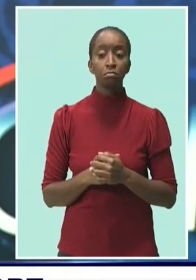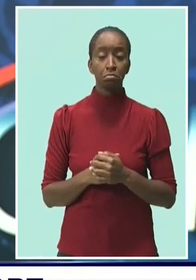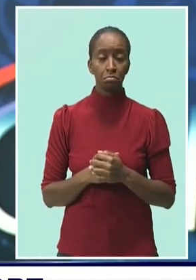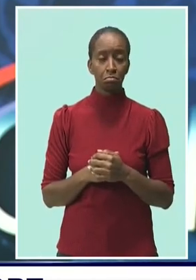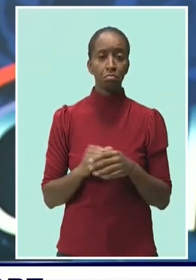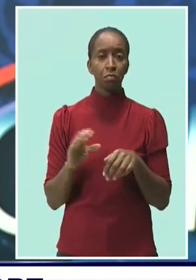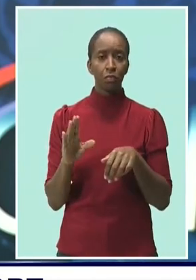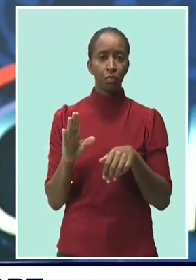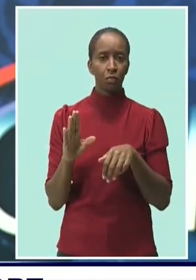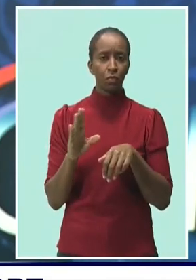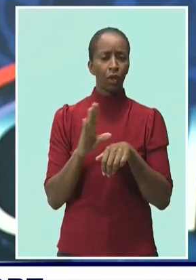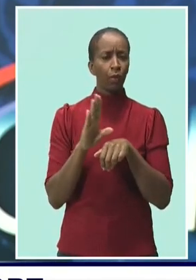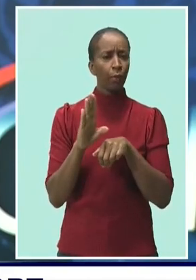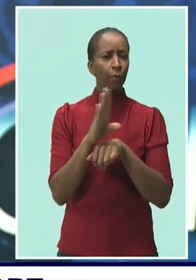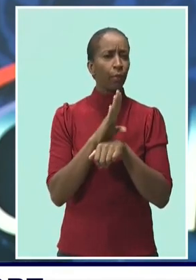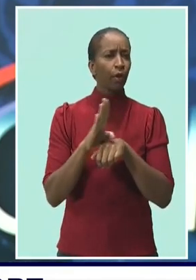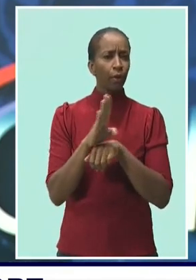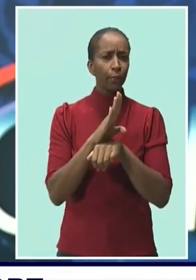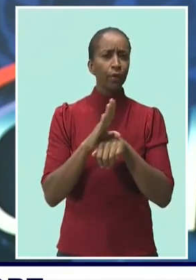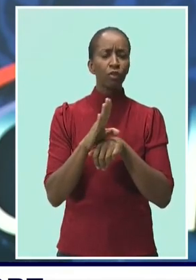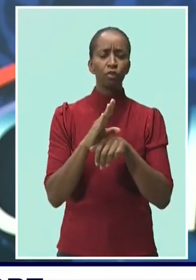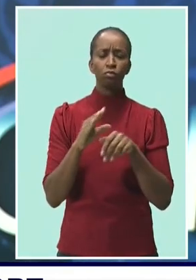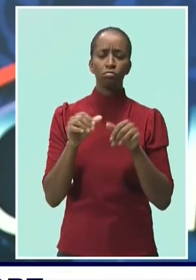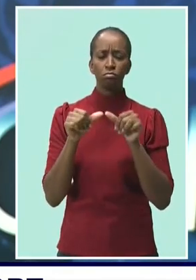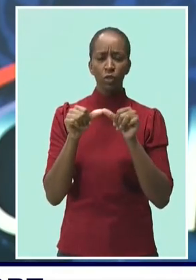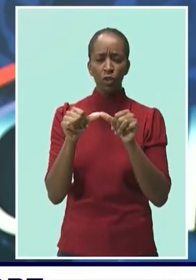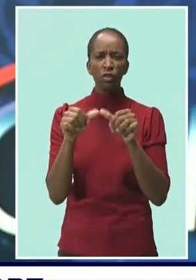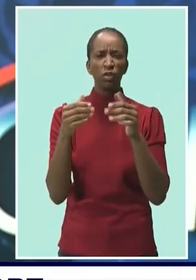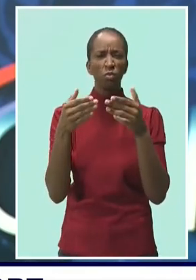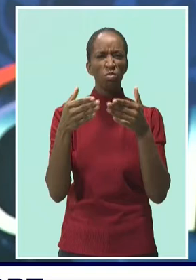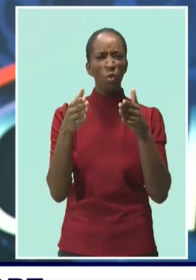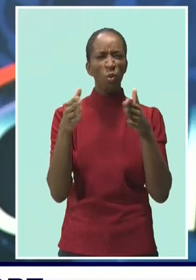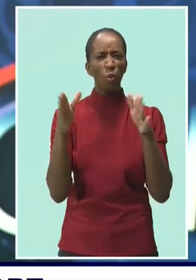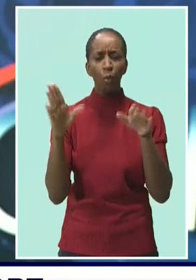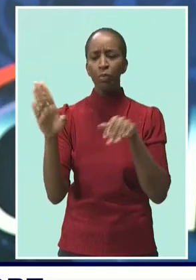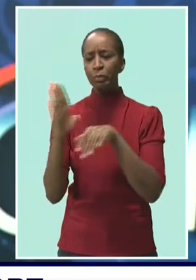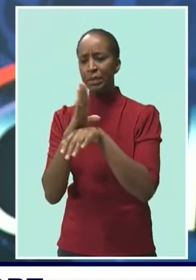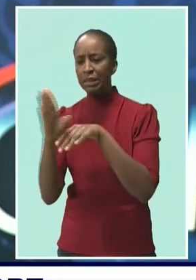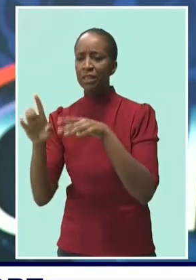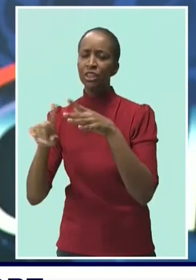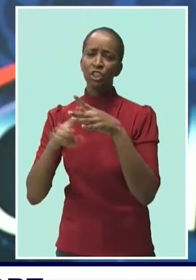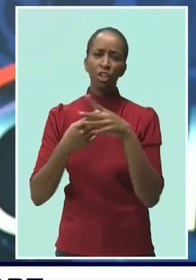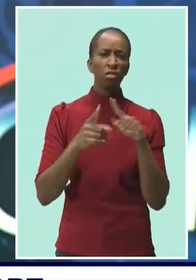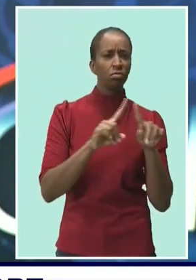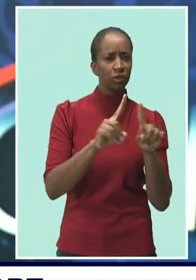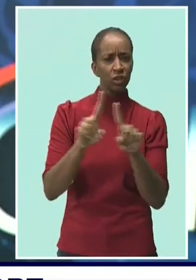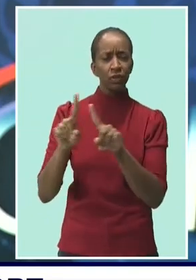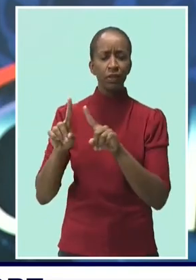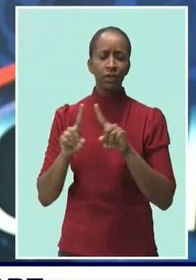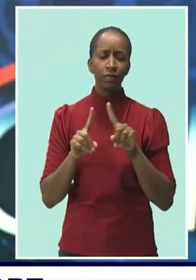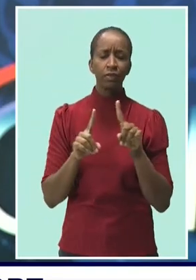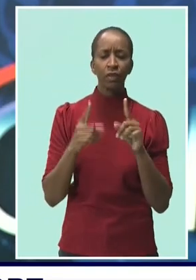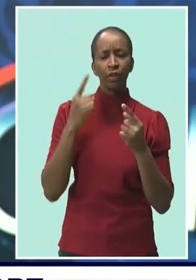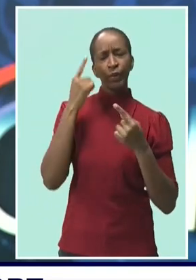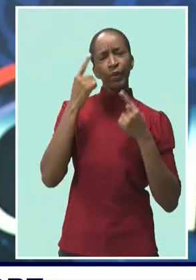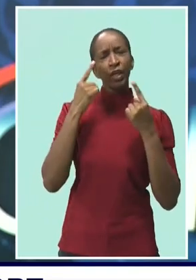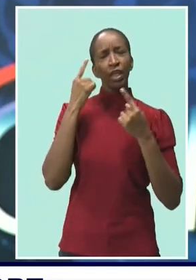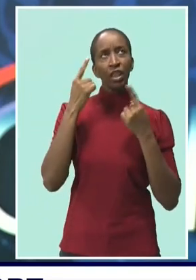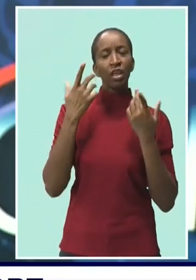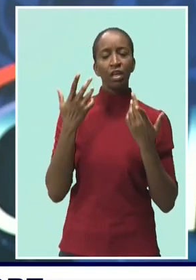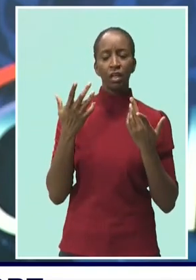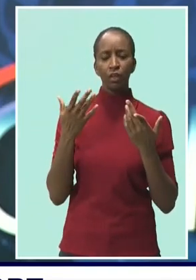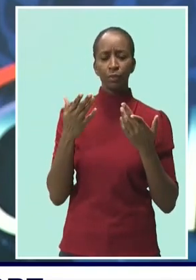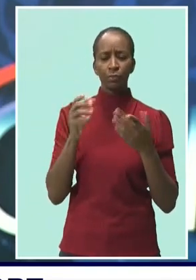many questions are being asked about what measures will be put in place to aid in the island's COVID-19 recovery. In tonight's